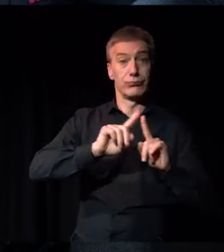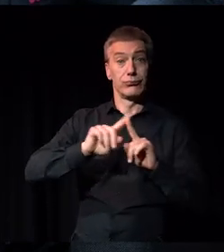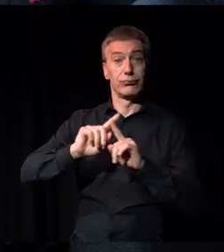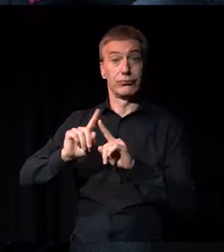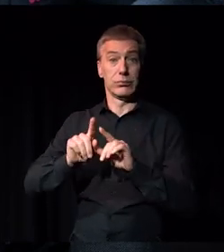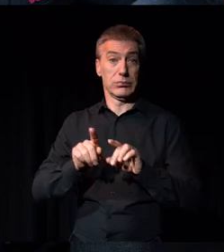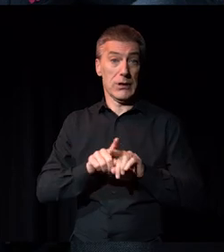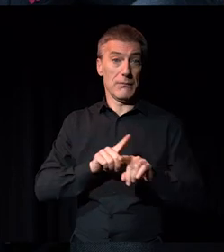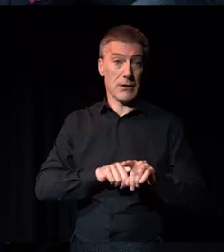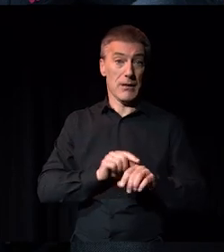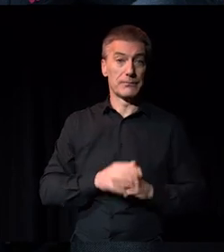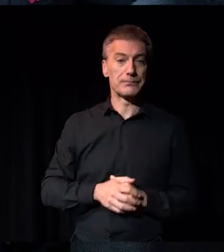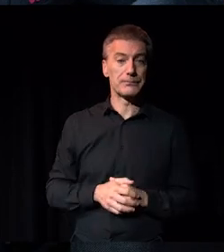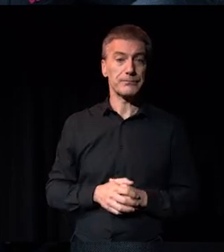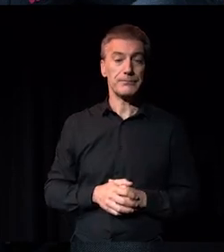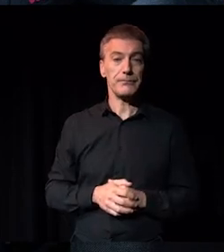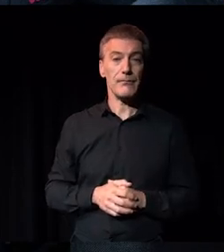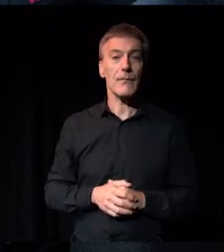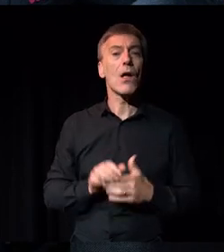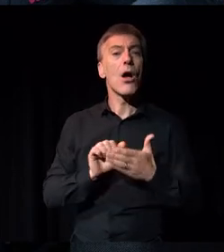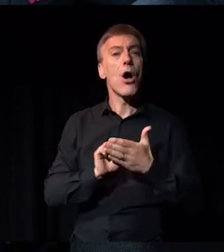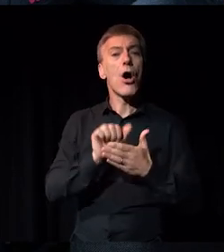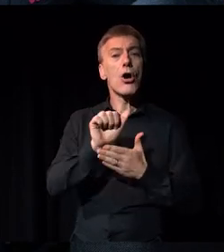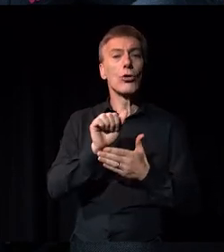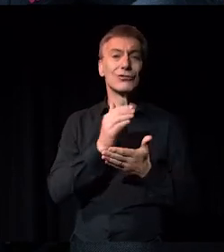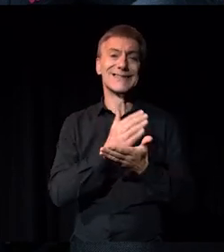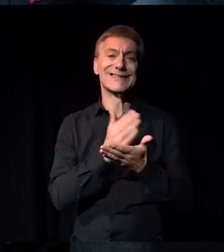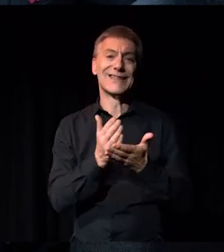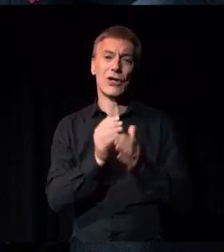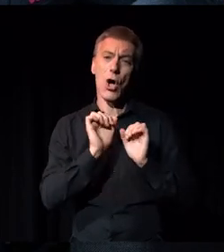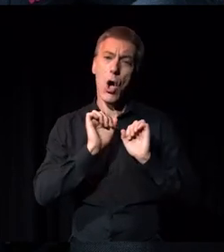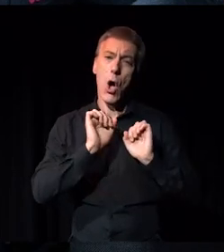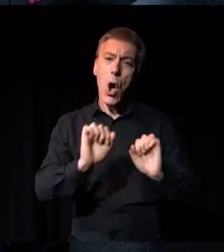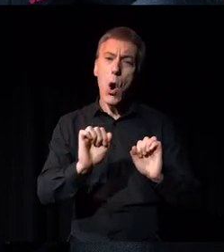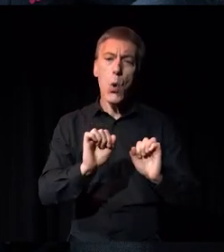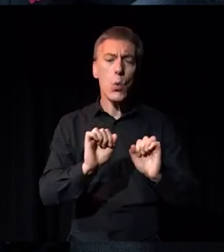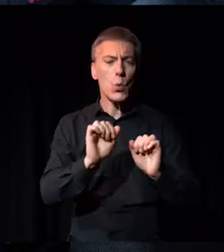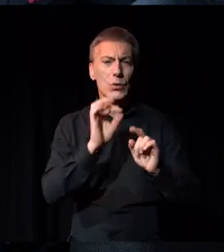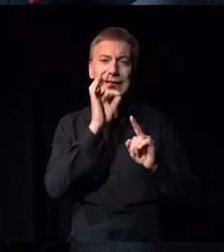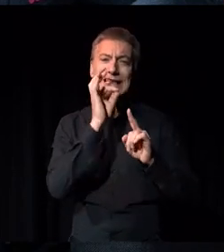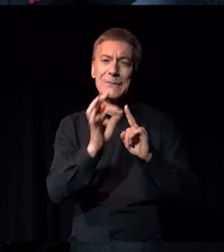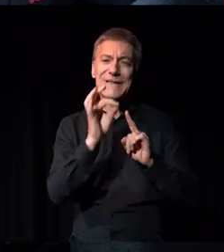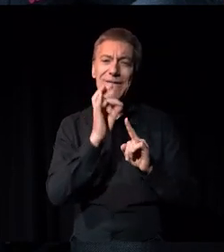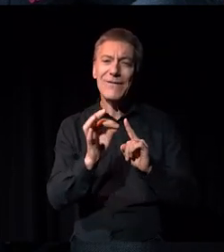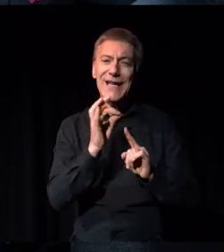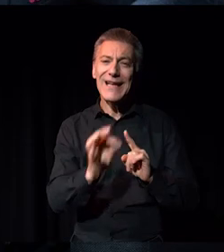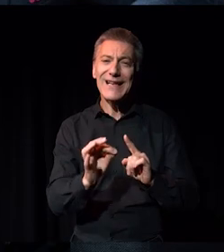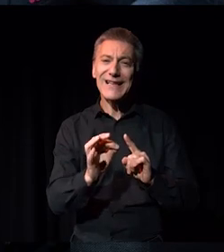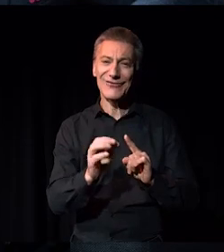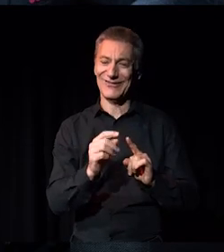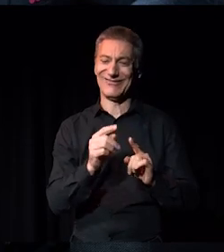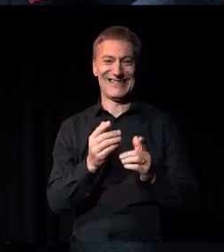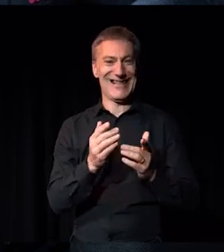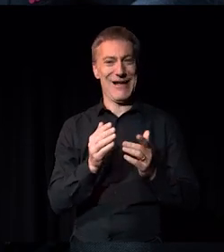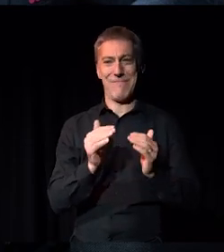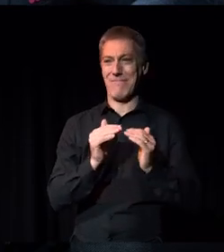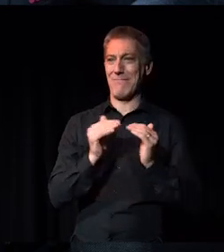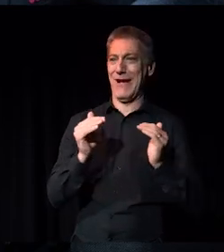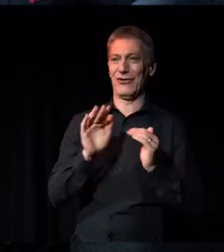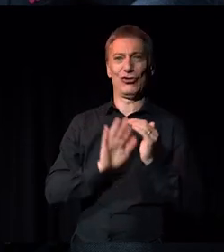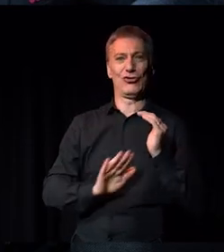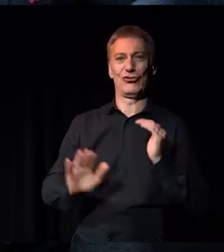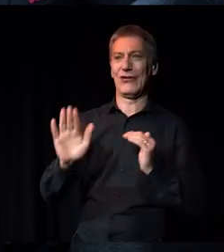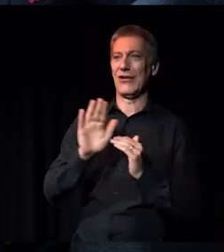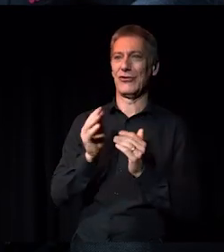almost. And the cultural sector has got its own specificities that the research needed to understand. You know, it's not representative of the national population